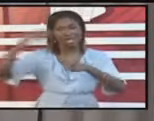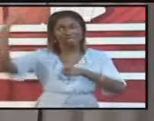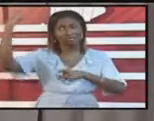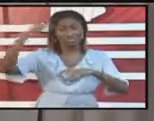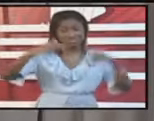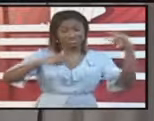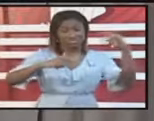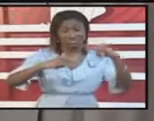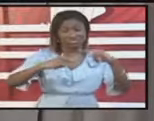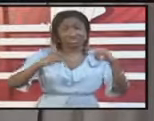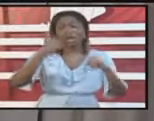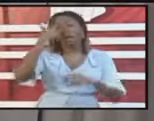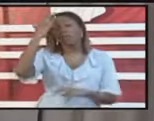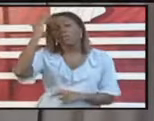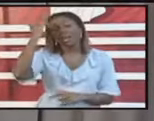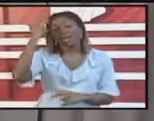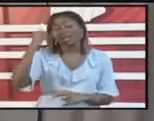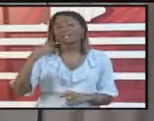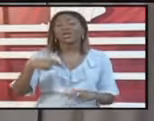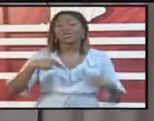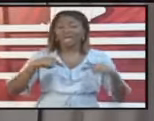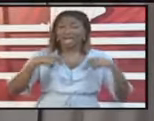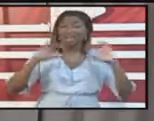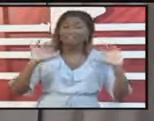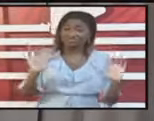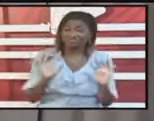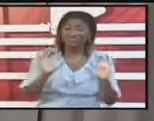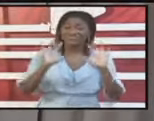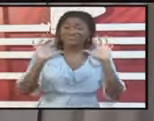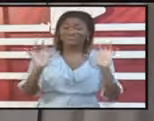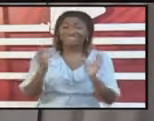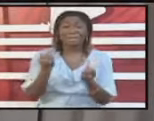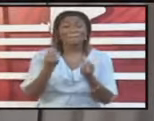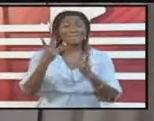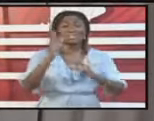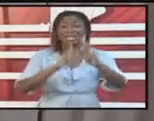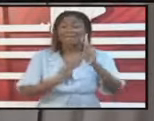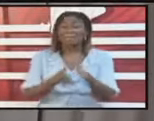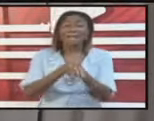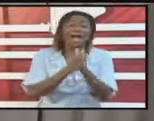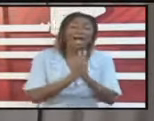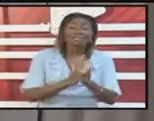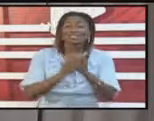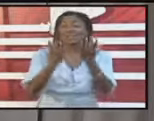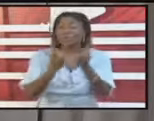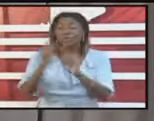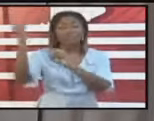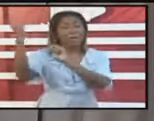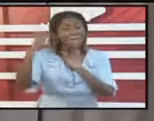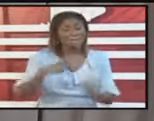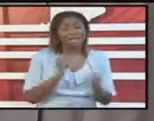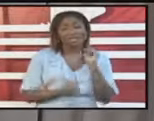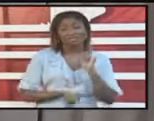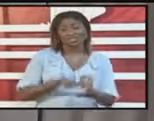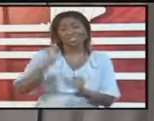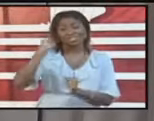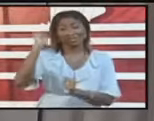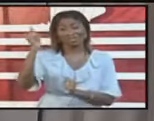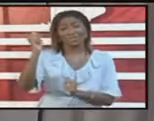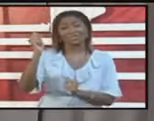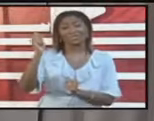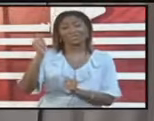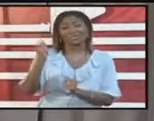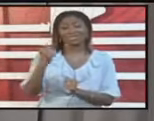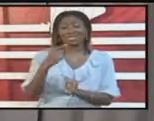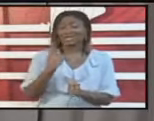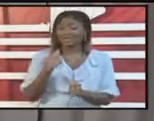empathy for all of our nationals who are outside making the applications for approval to come back into Trinidad and Tobago and we're